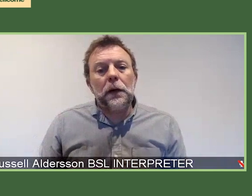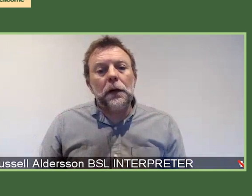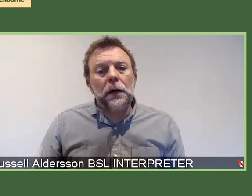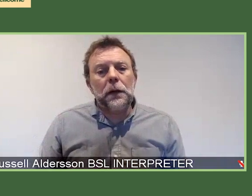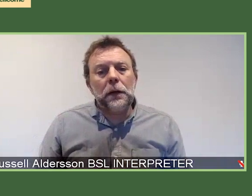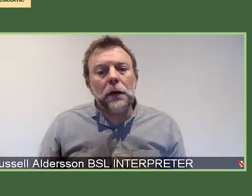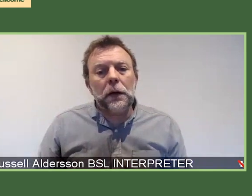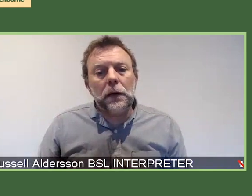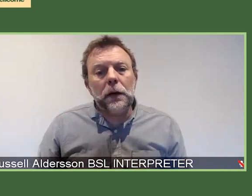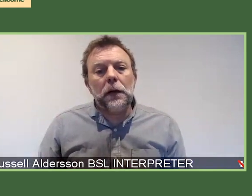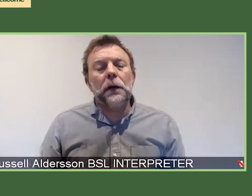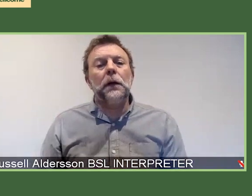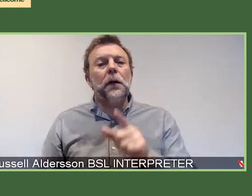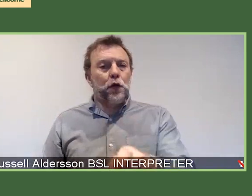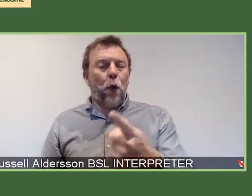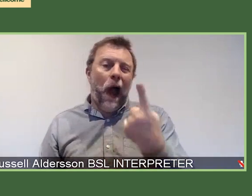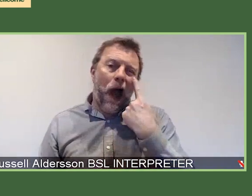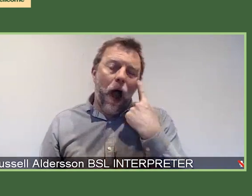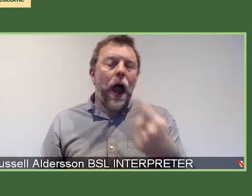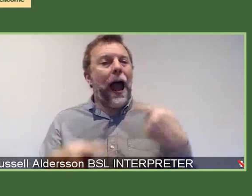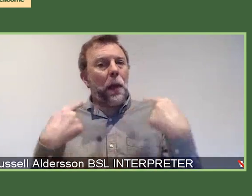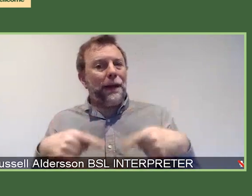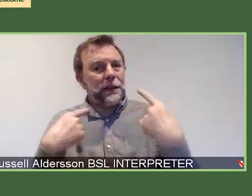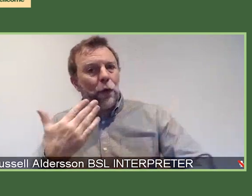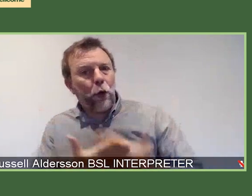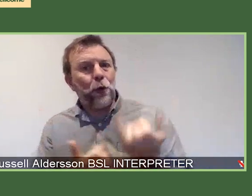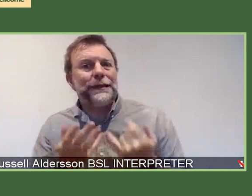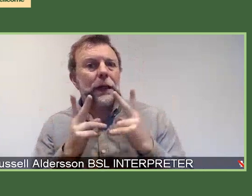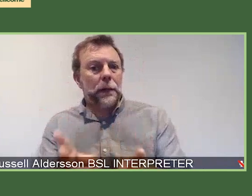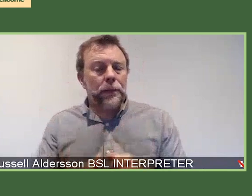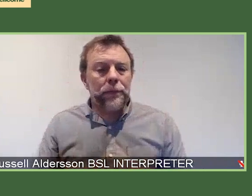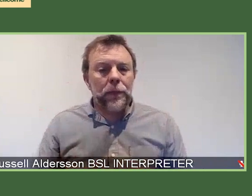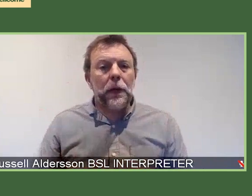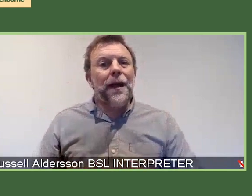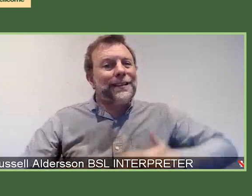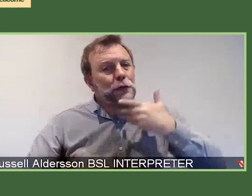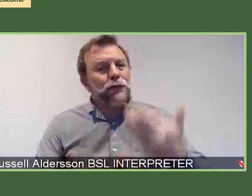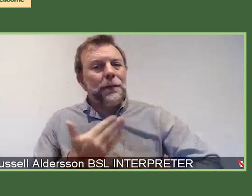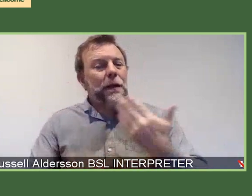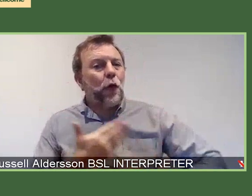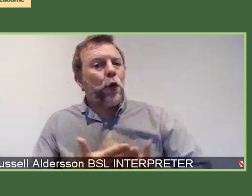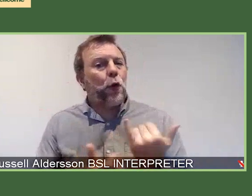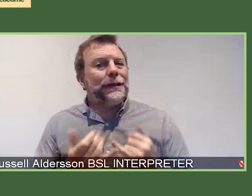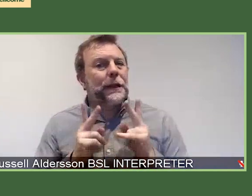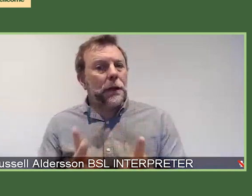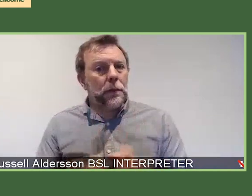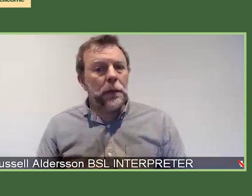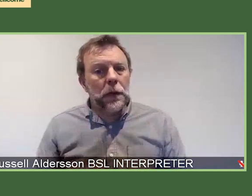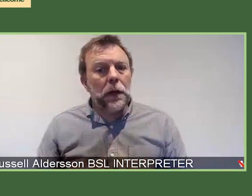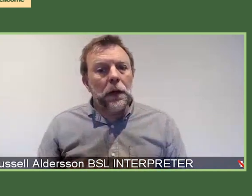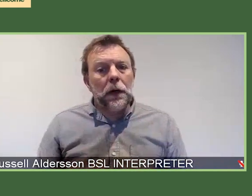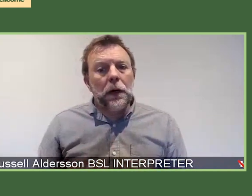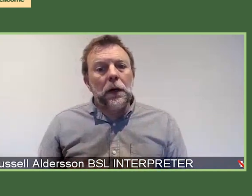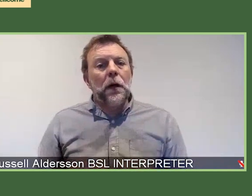eligibility for the new schemes, look at the descriptors for the new schemes. Consider whether you are